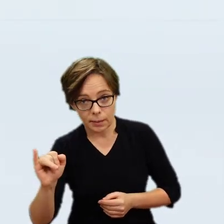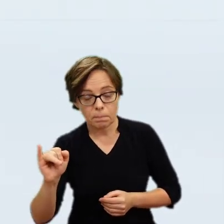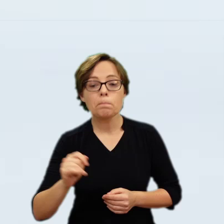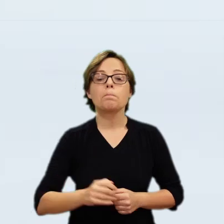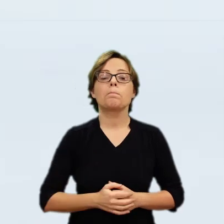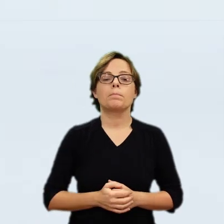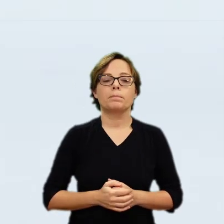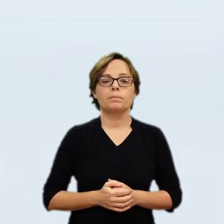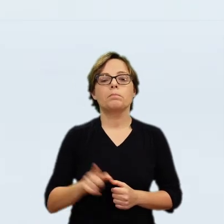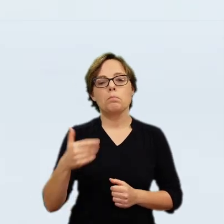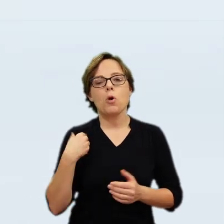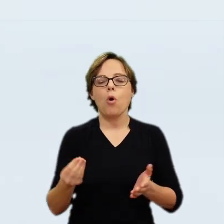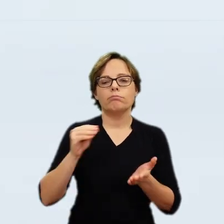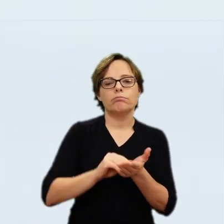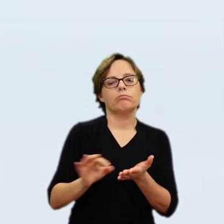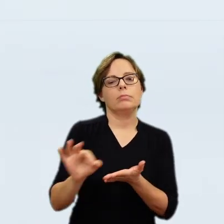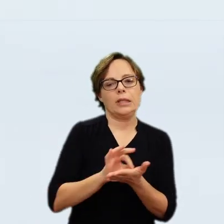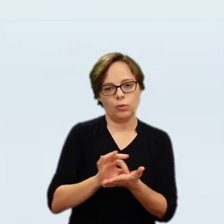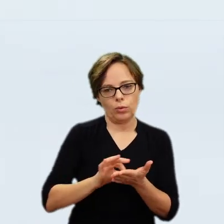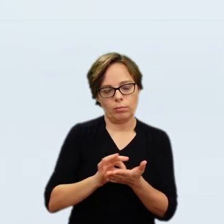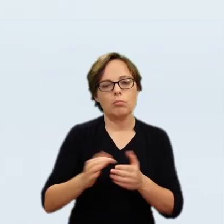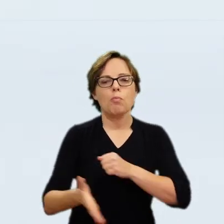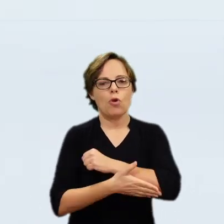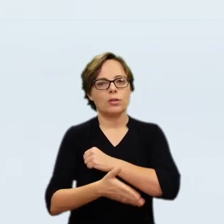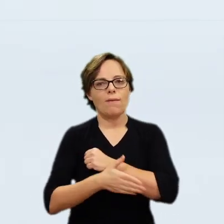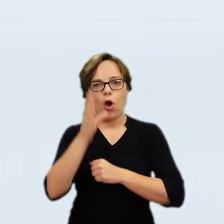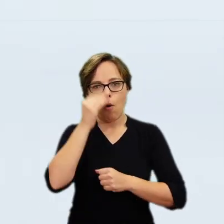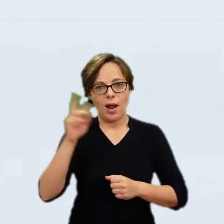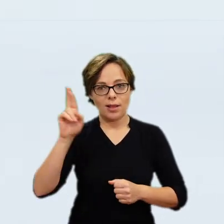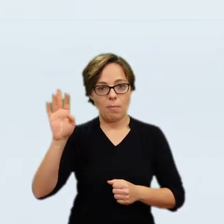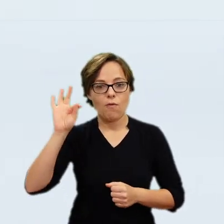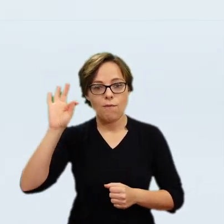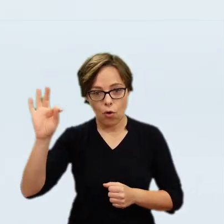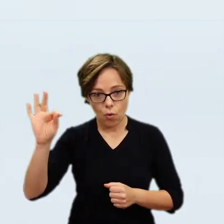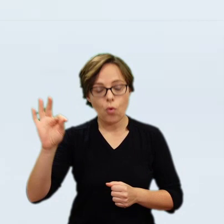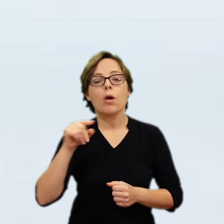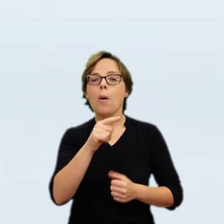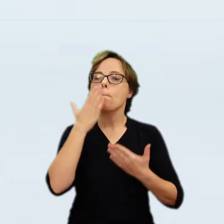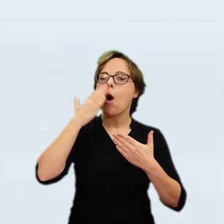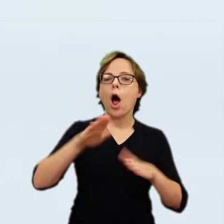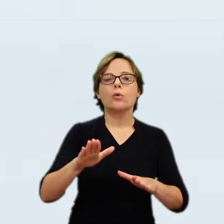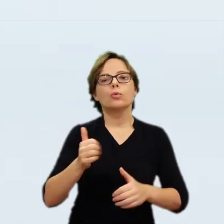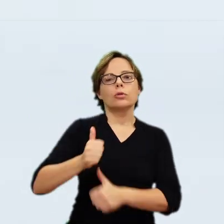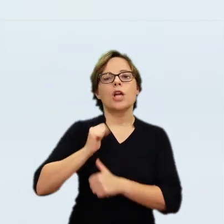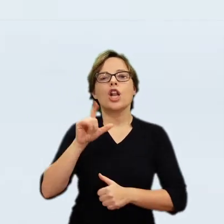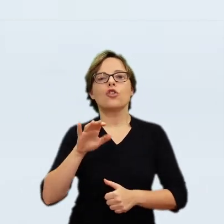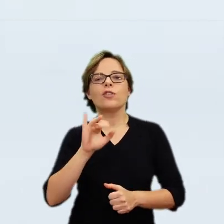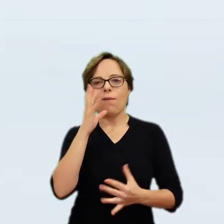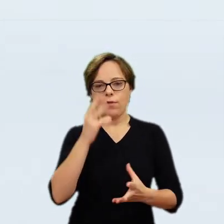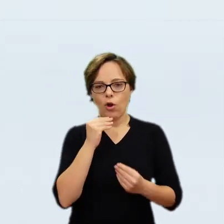named after a location near Baghdad and their depiction in the painting is consistent with 17th century examples.